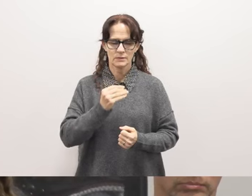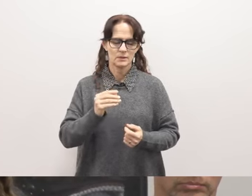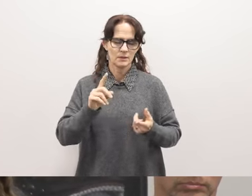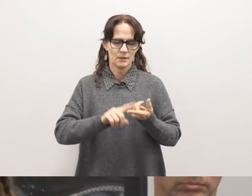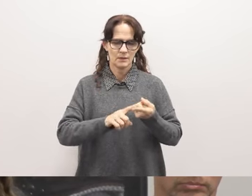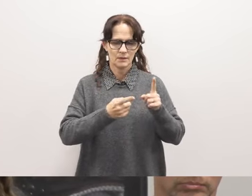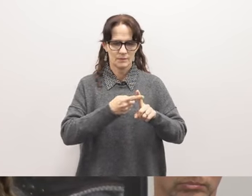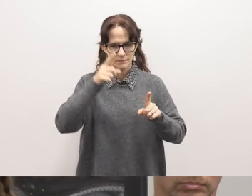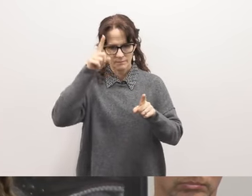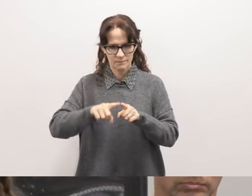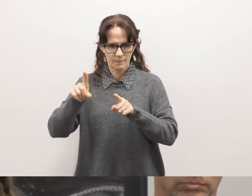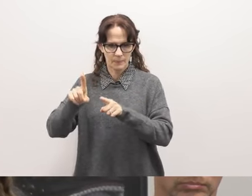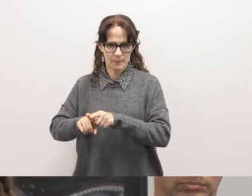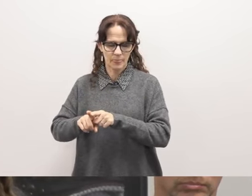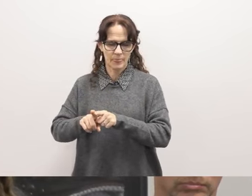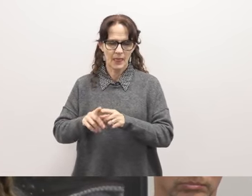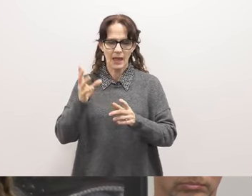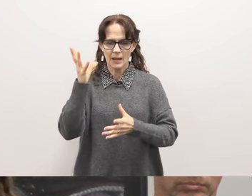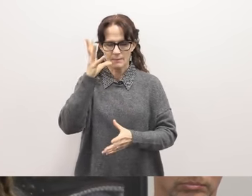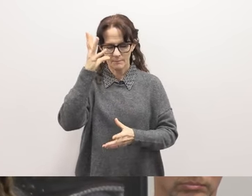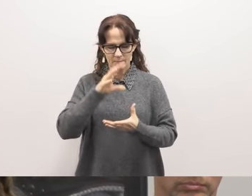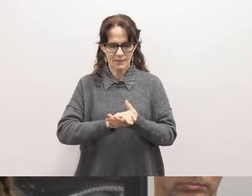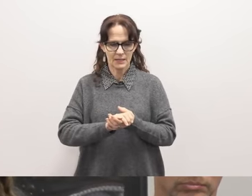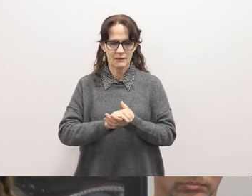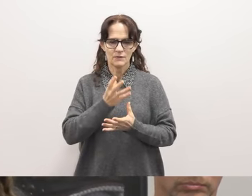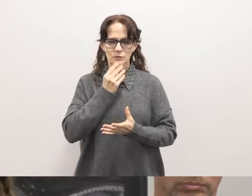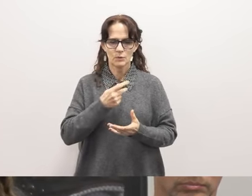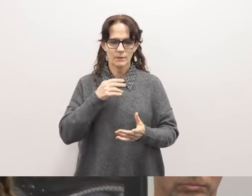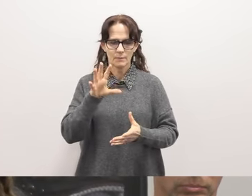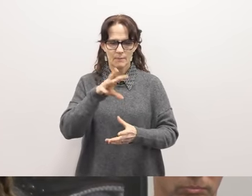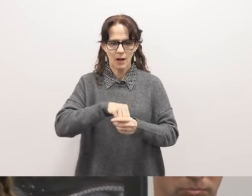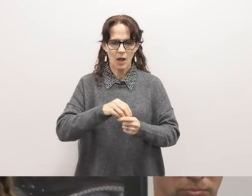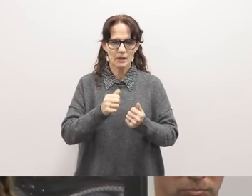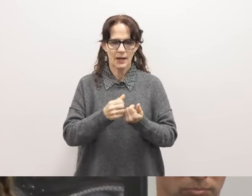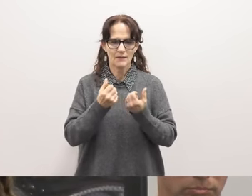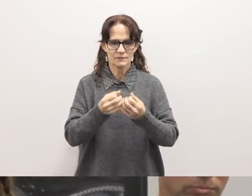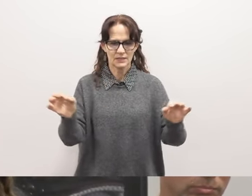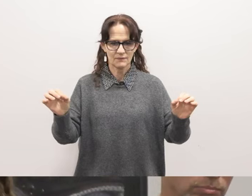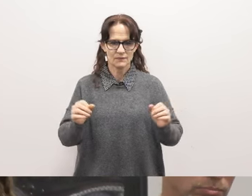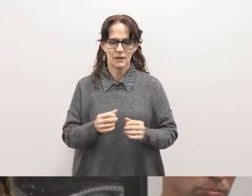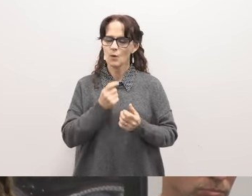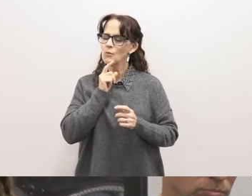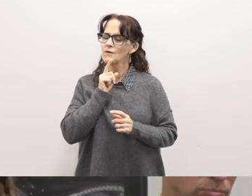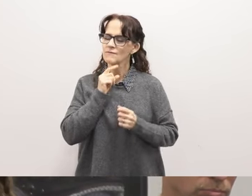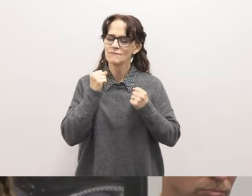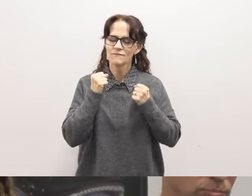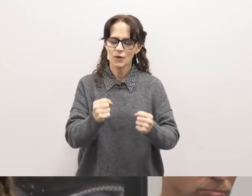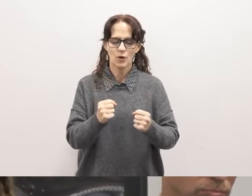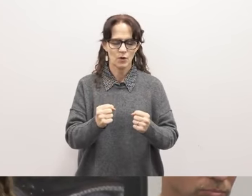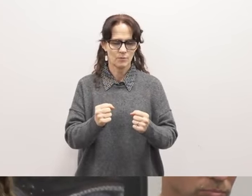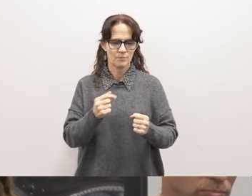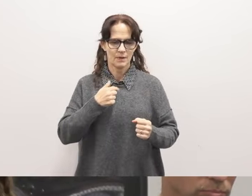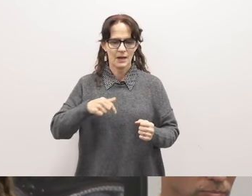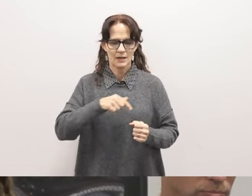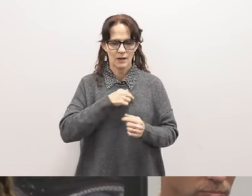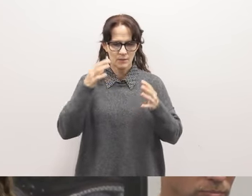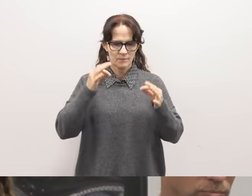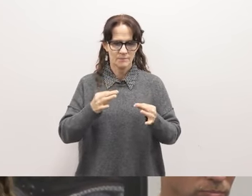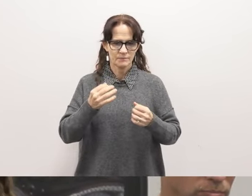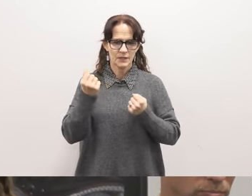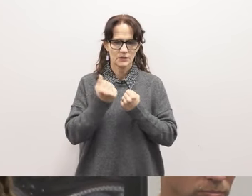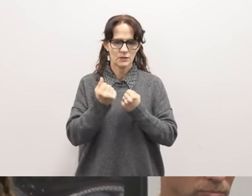and believe Jewish people belong and have a right to safety. And that's why we are firm in our understanding that the movement for justice in Palestine